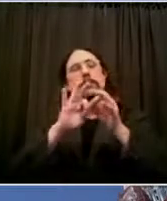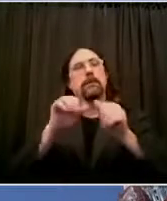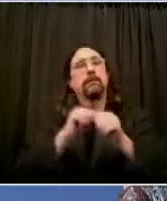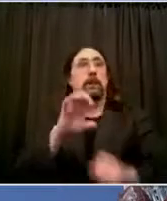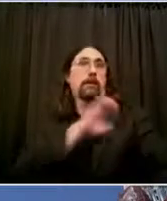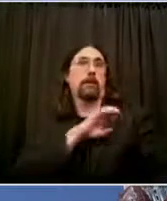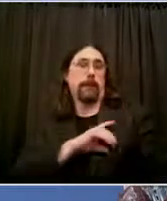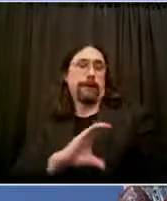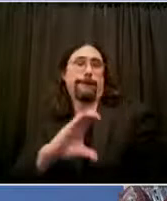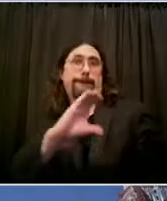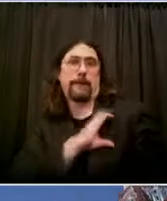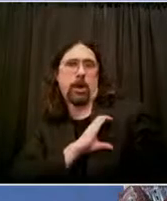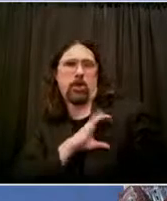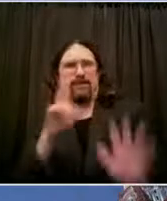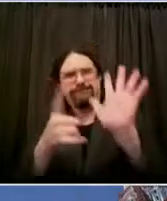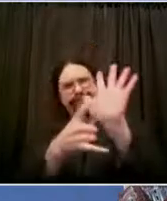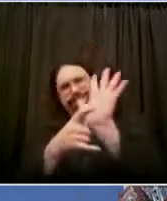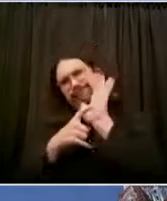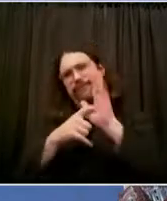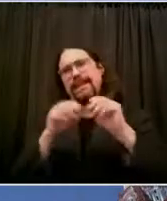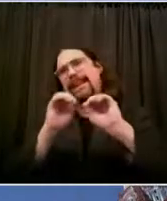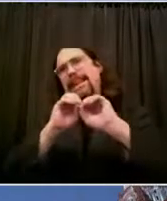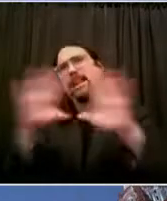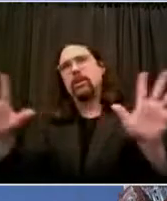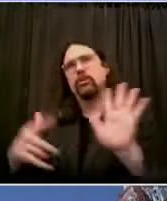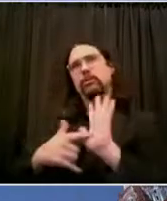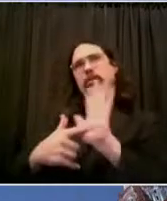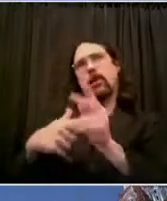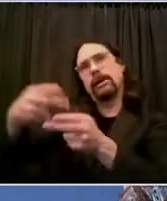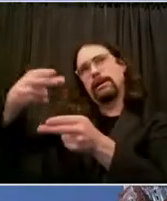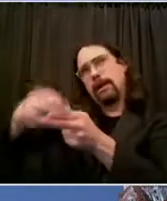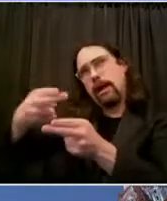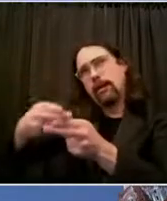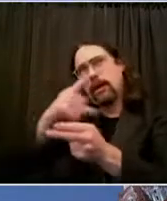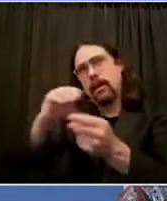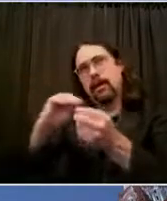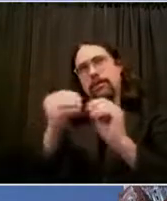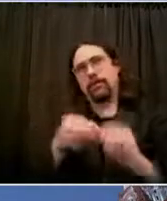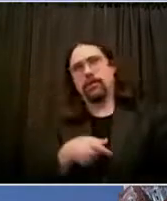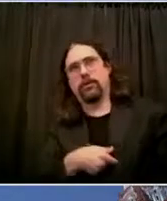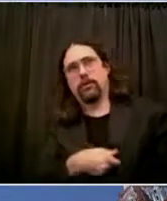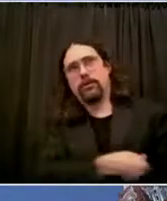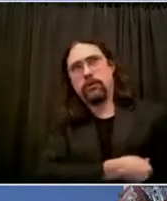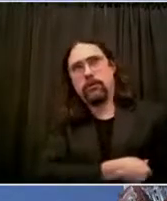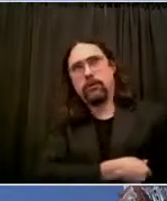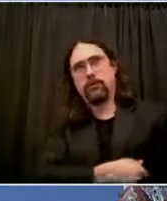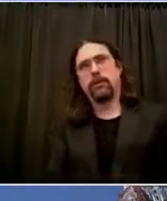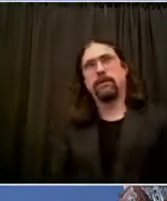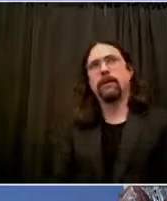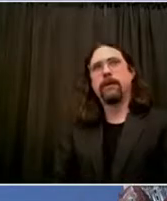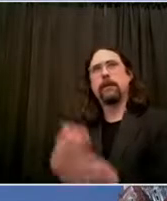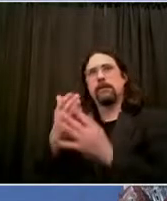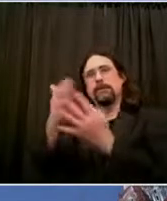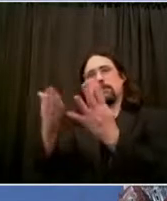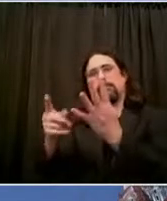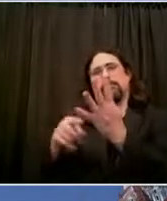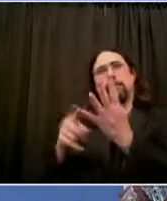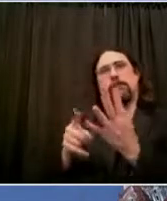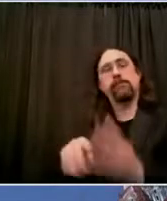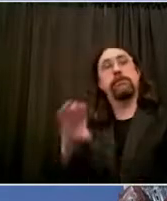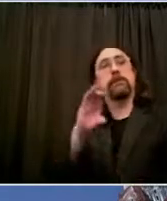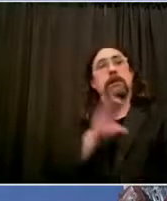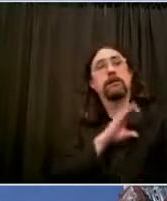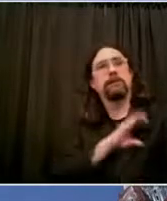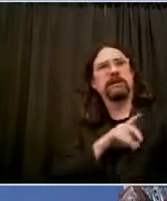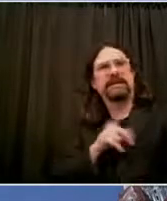more training, more monitoring, anything that will adjust the course of their career to make sure that it reflects the values